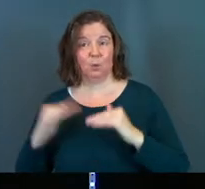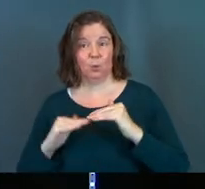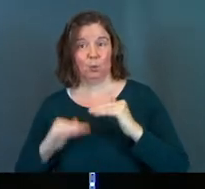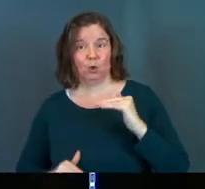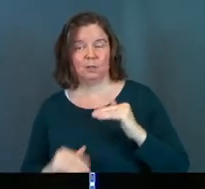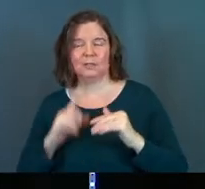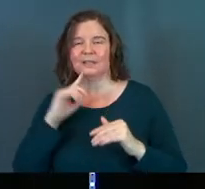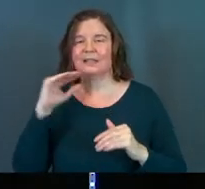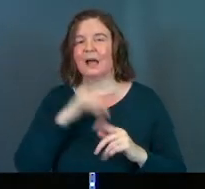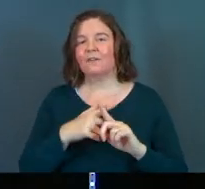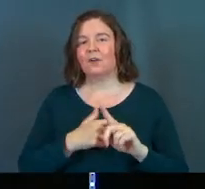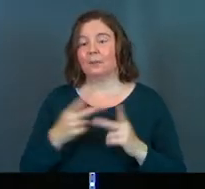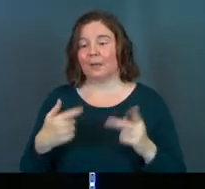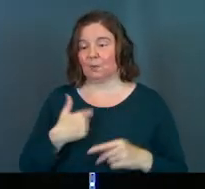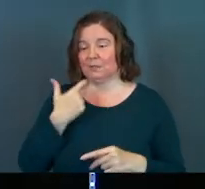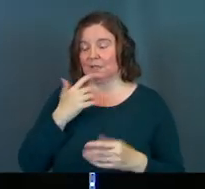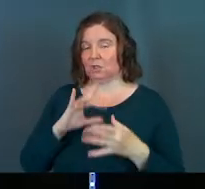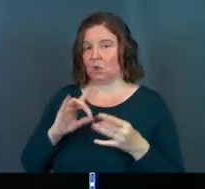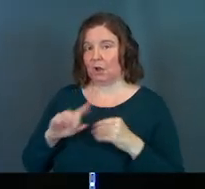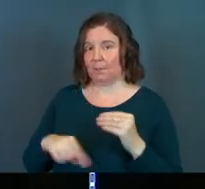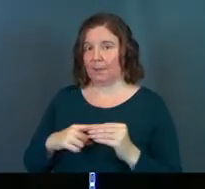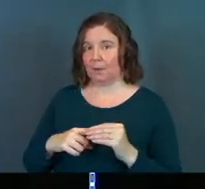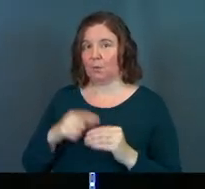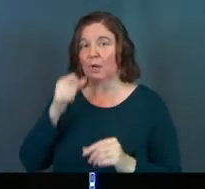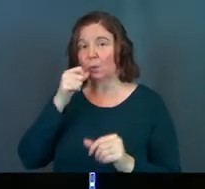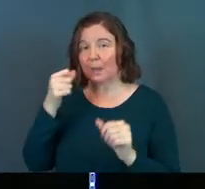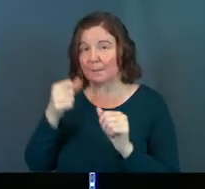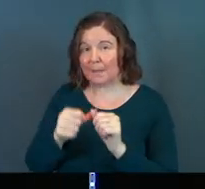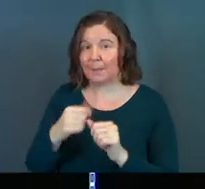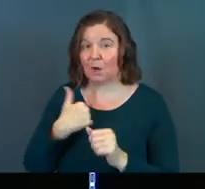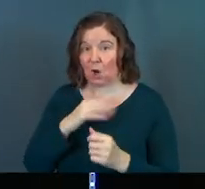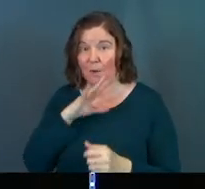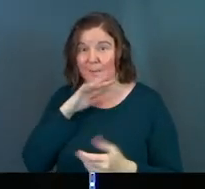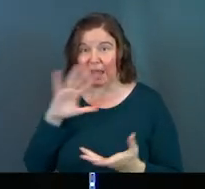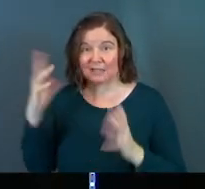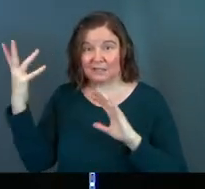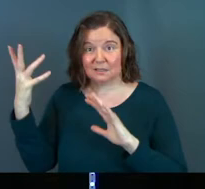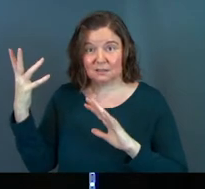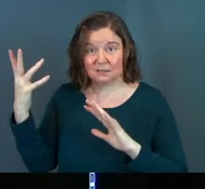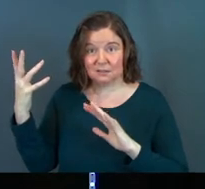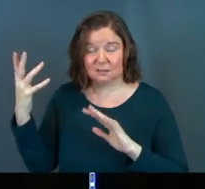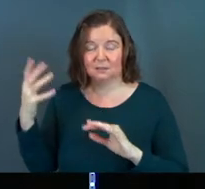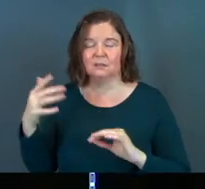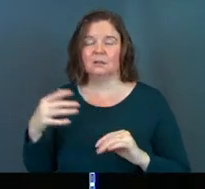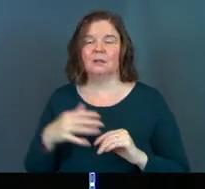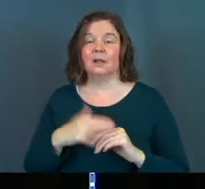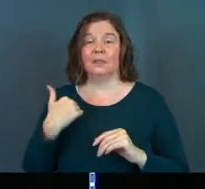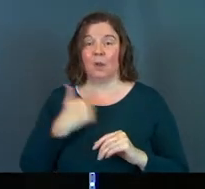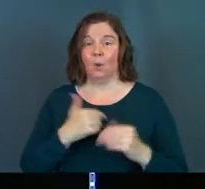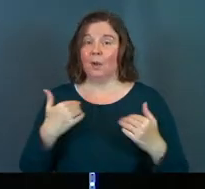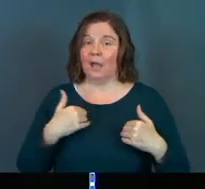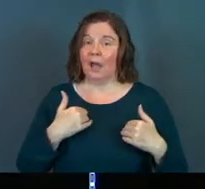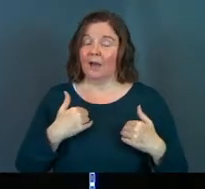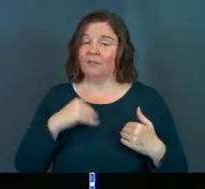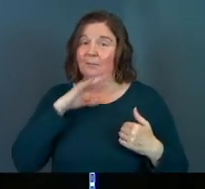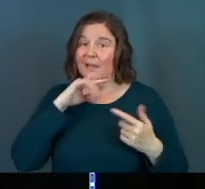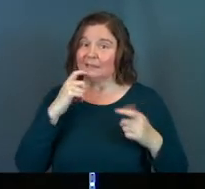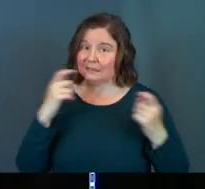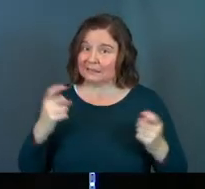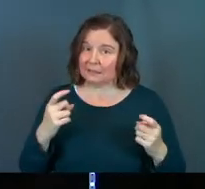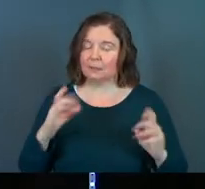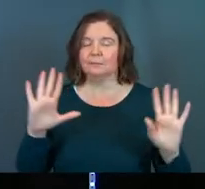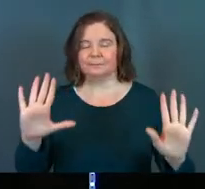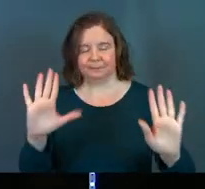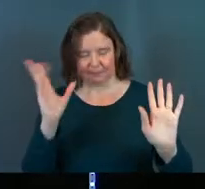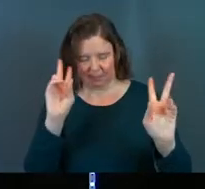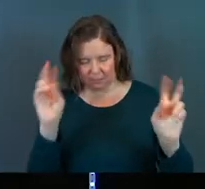So this lie actually stems from the place we were just talking about, remembering our mess, okay? Remembering that we have mess, because here's the